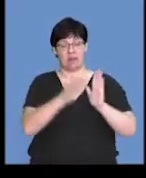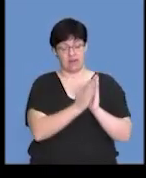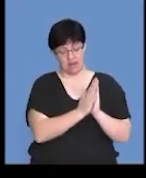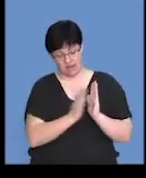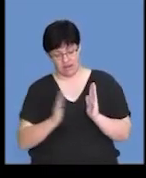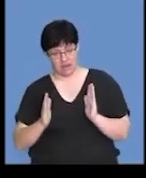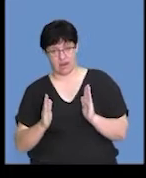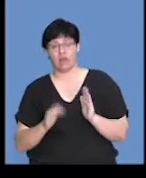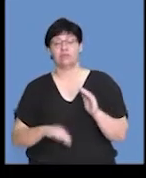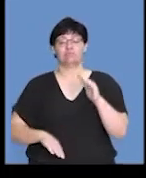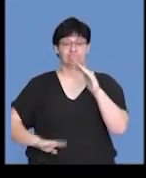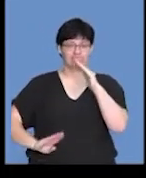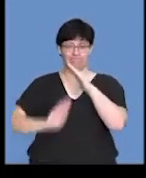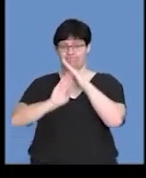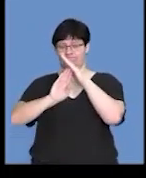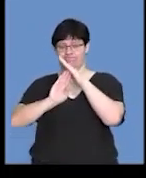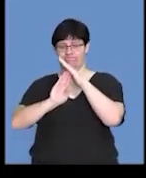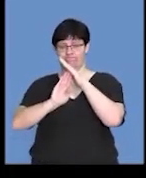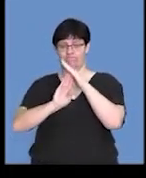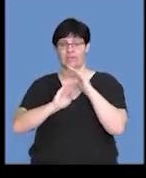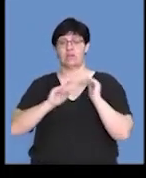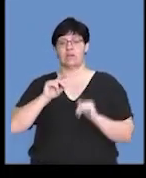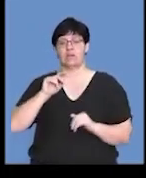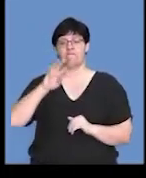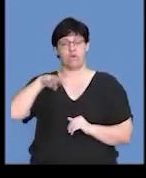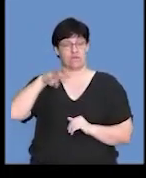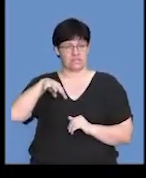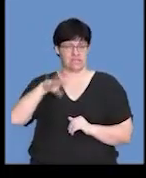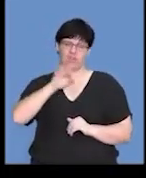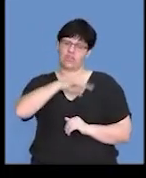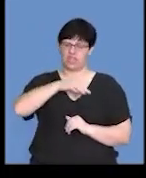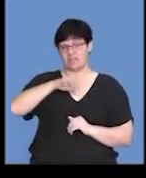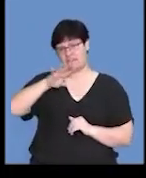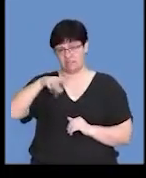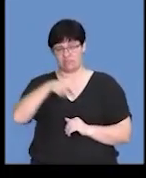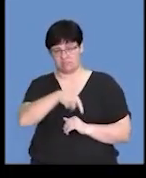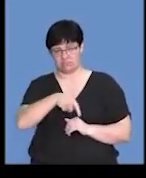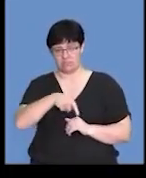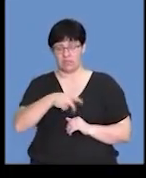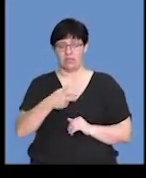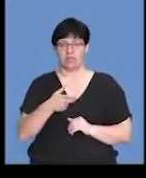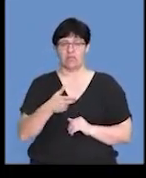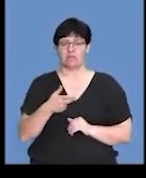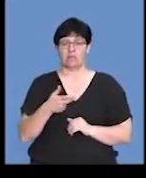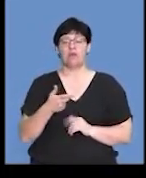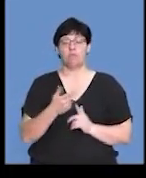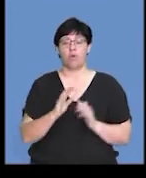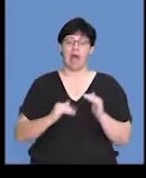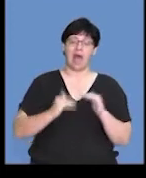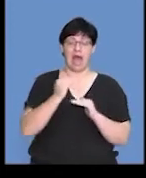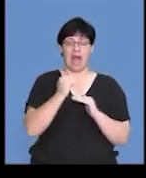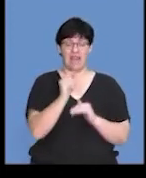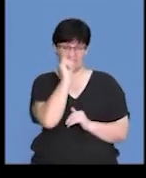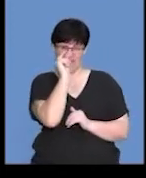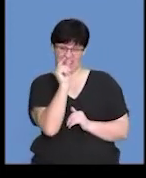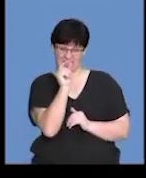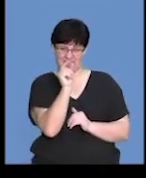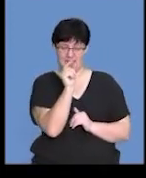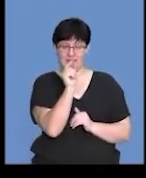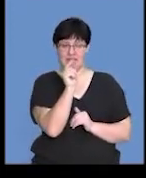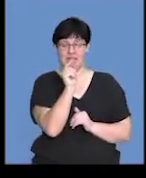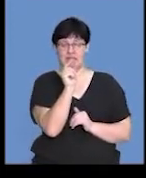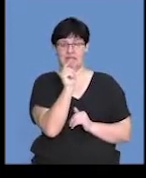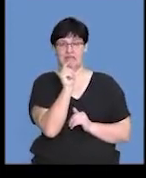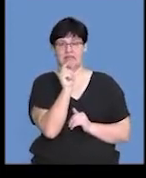until it reaches probably day 14 or 13, in this case, where it's highly vascular or